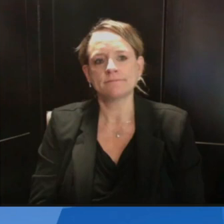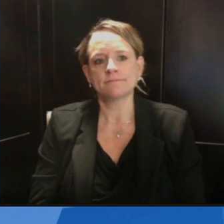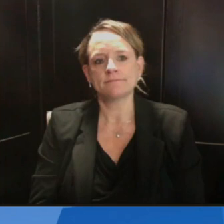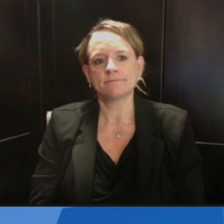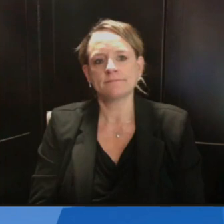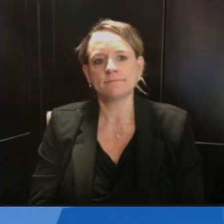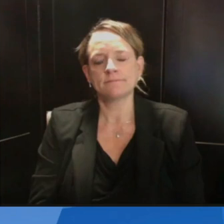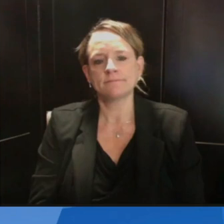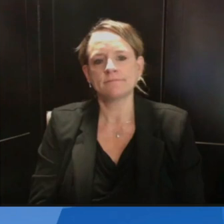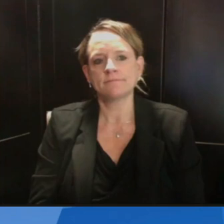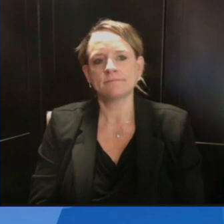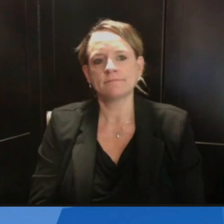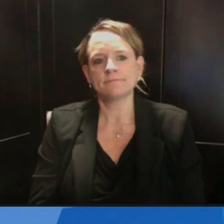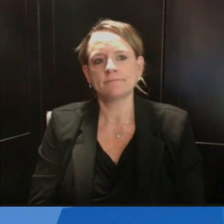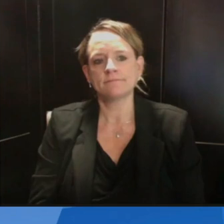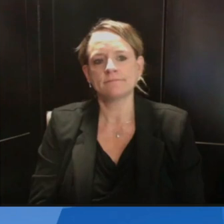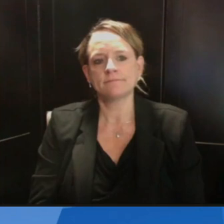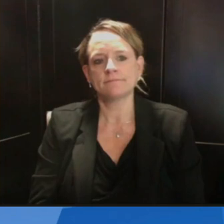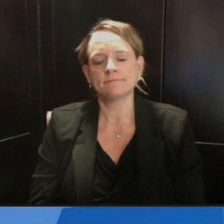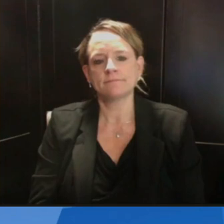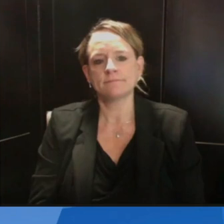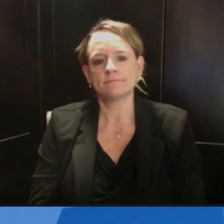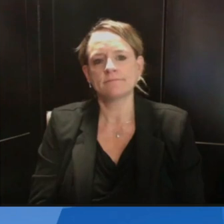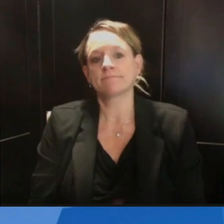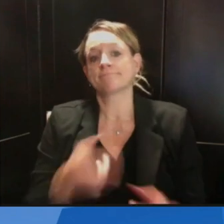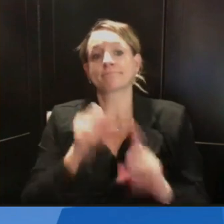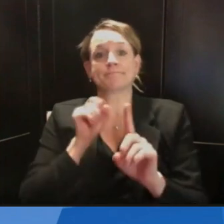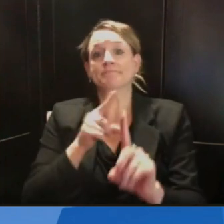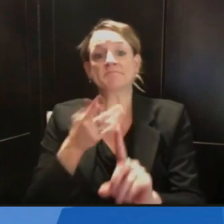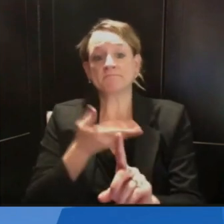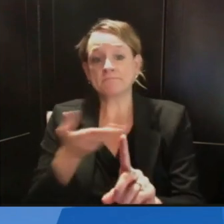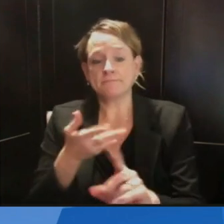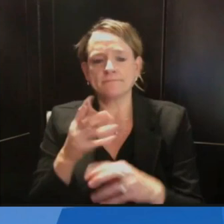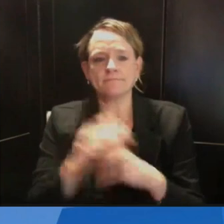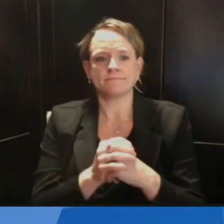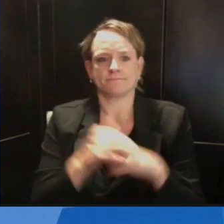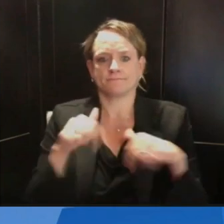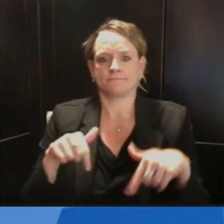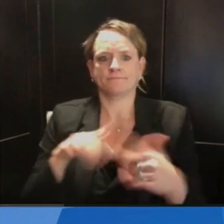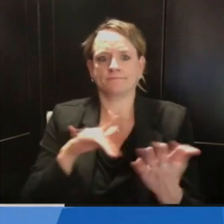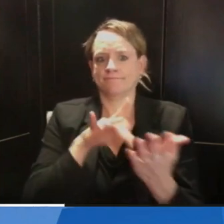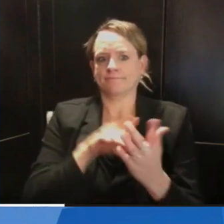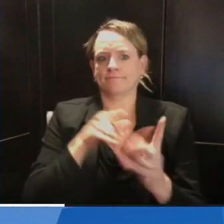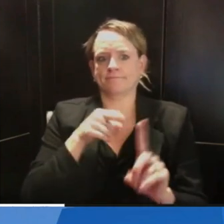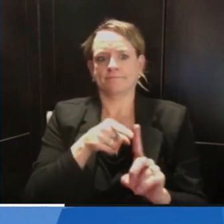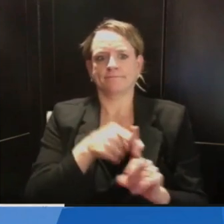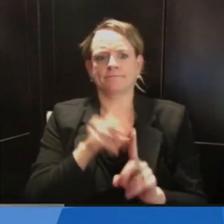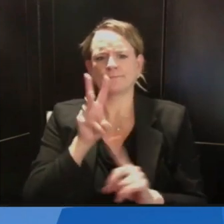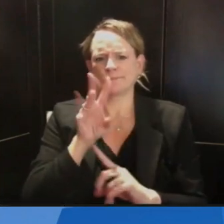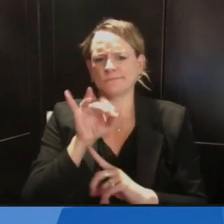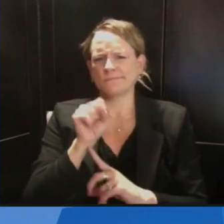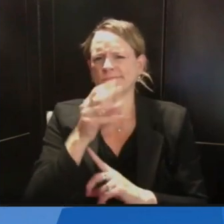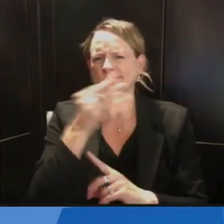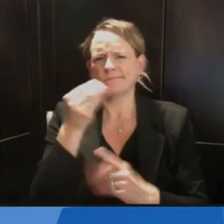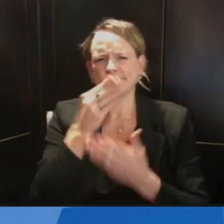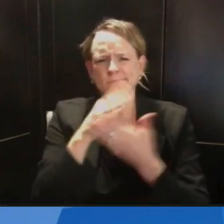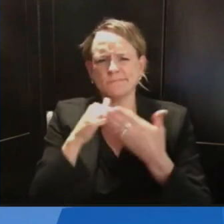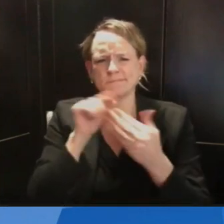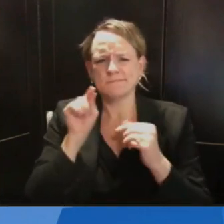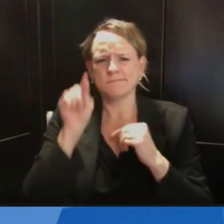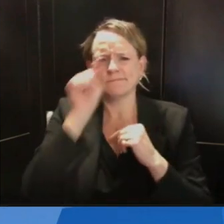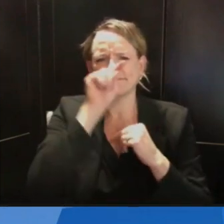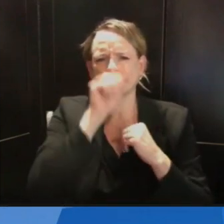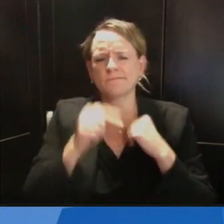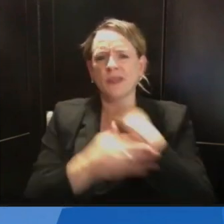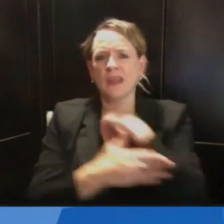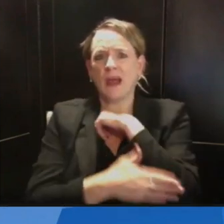question. Here in central Wisconsin, we've been seeing several counties reporting record daily numbers, Marathon County, Portage County,